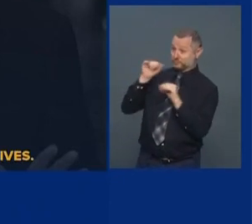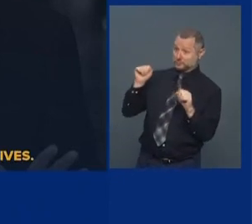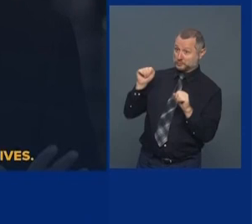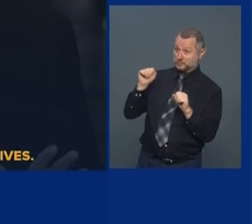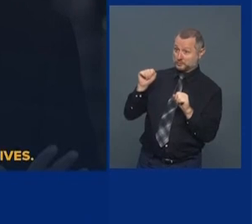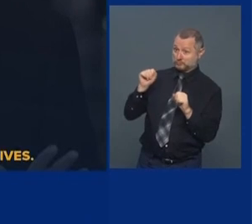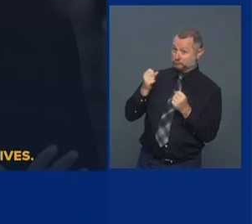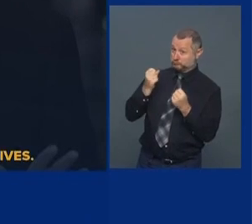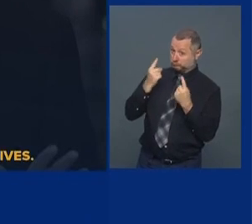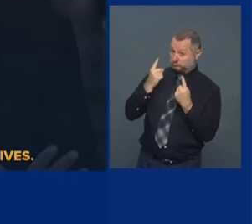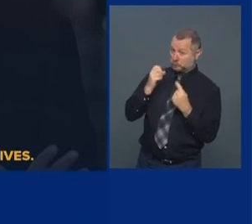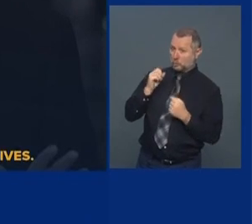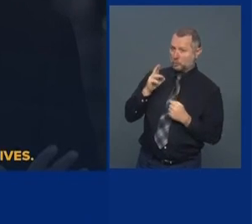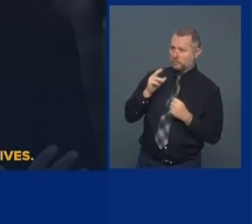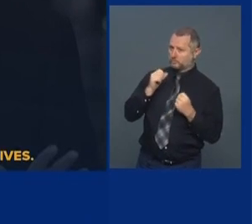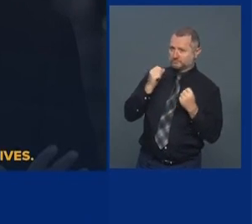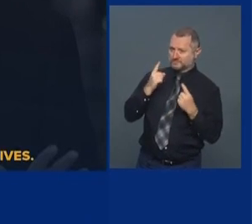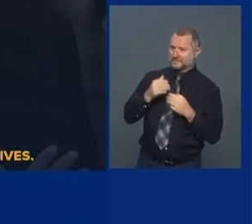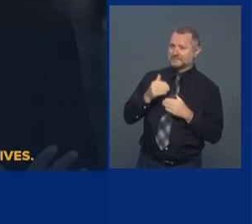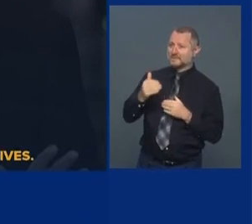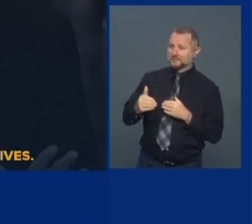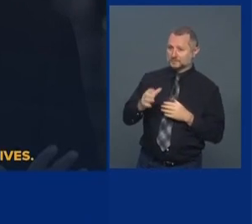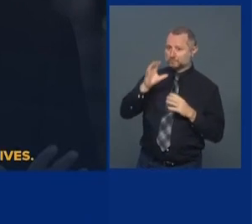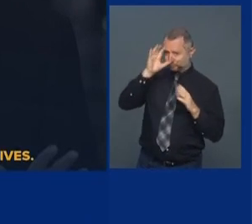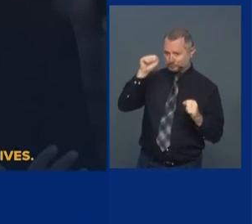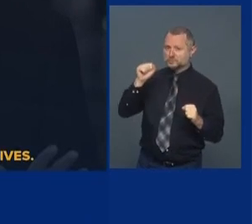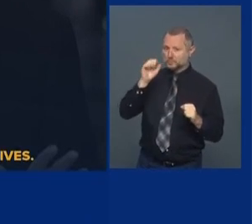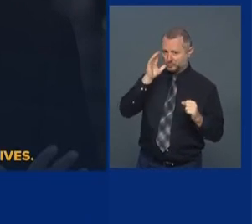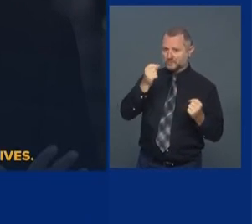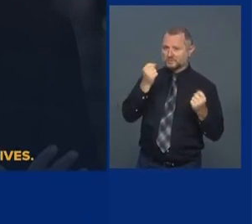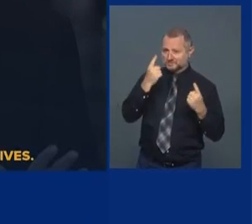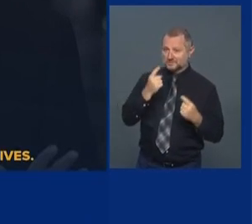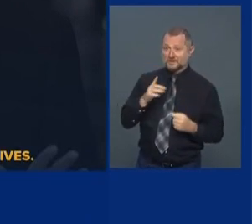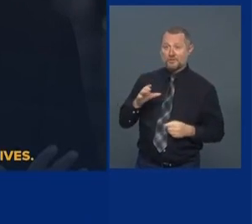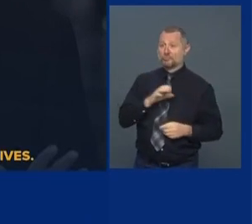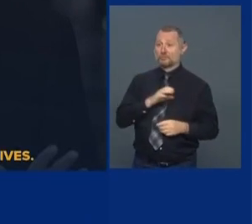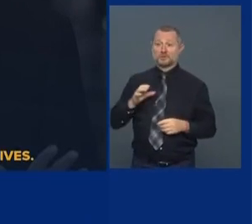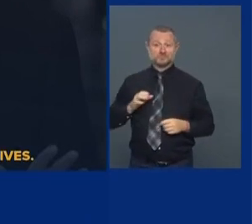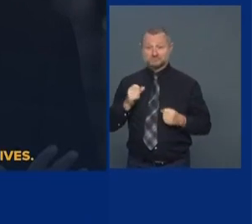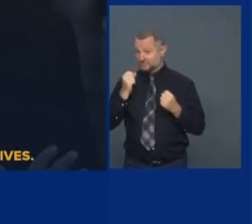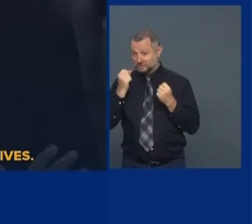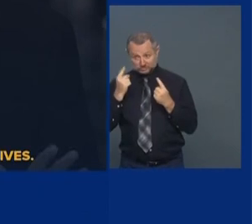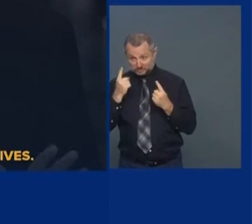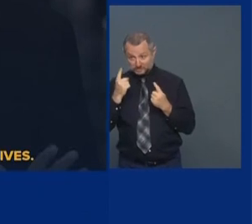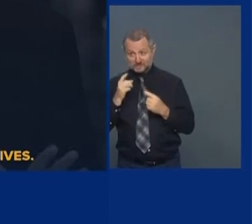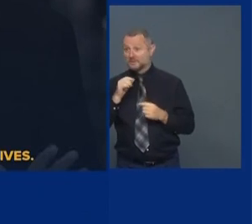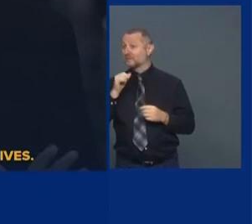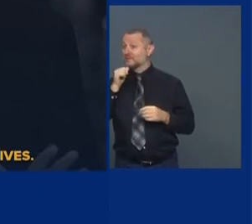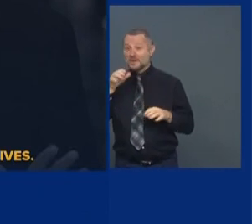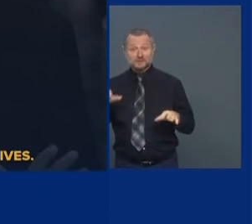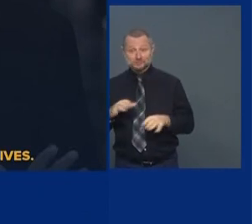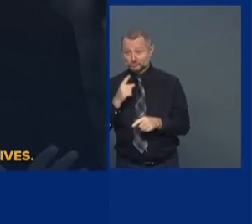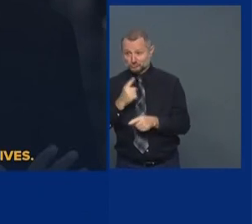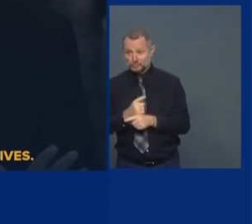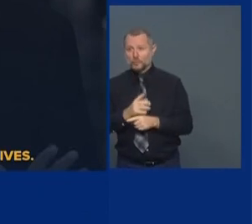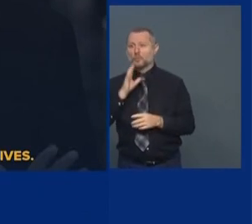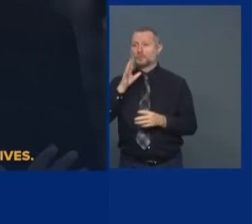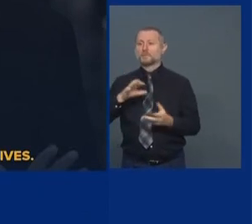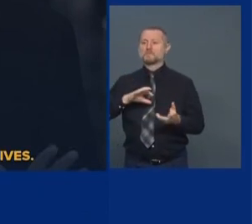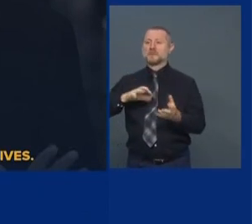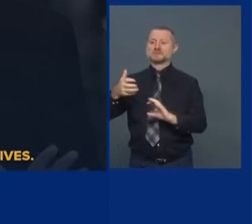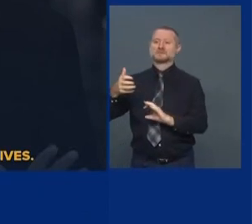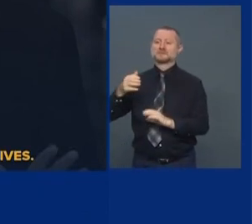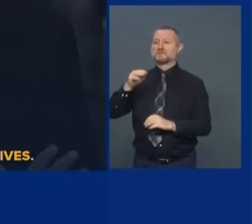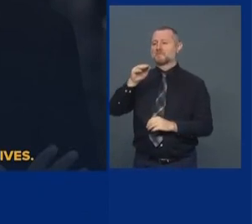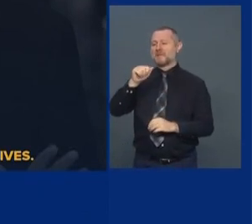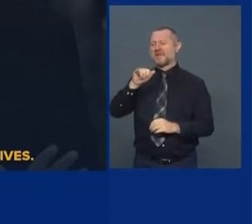will figure it out. If the Congress doesn't figure it out, there will be mayhem in this country. And there will be a different Congress